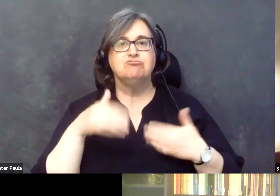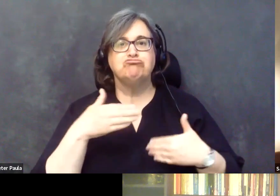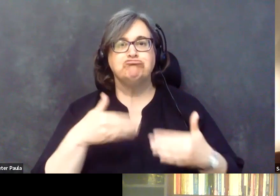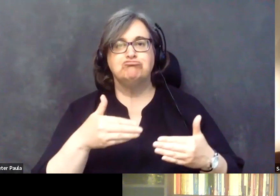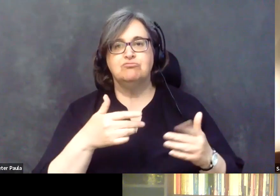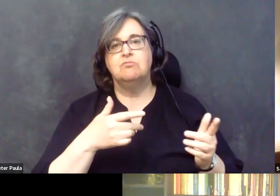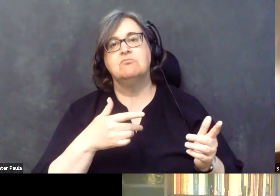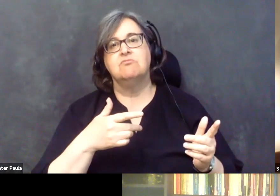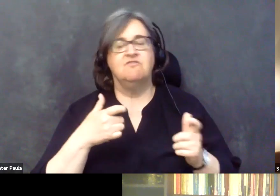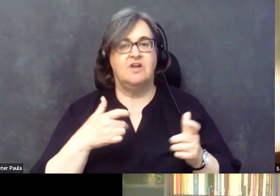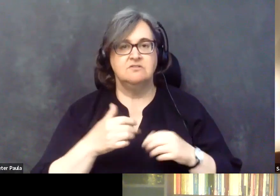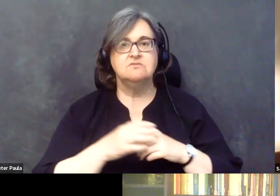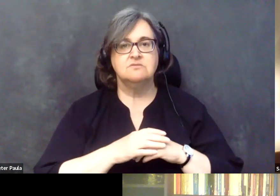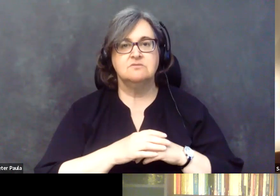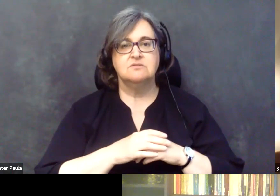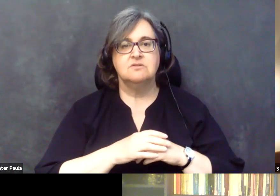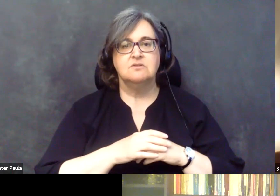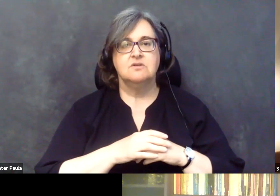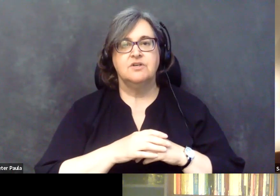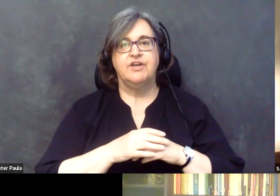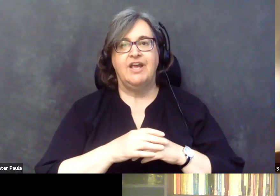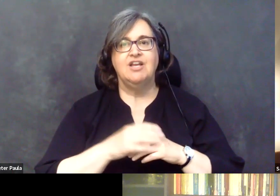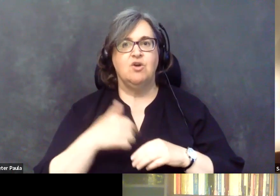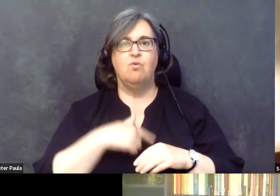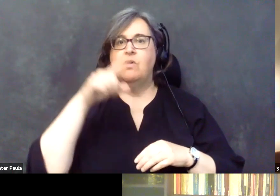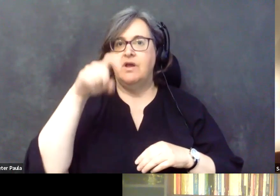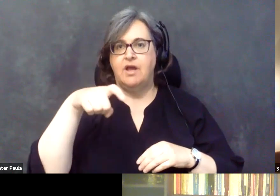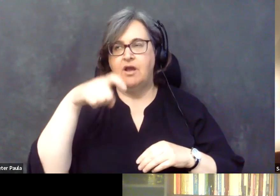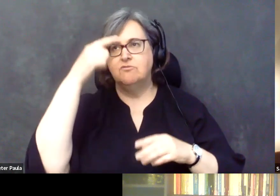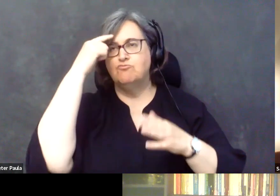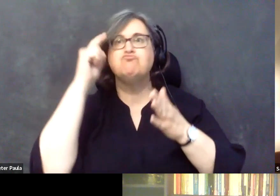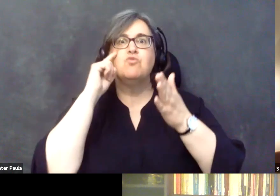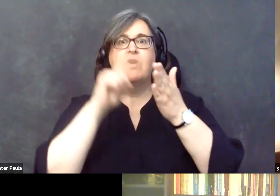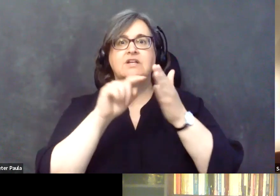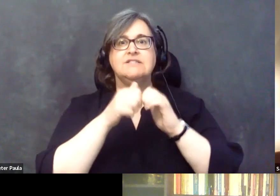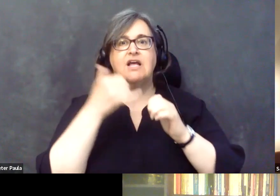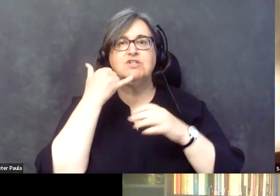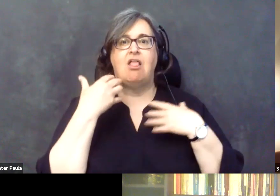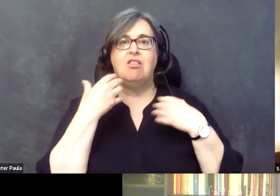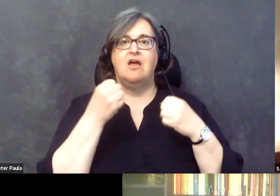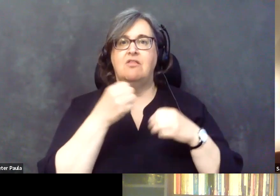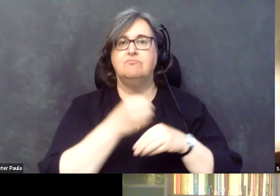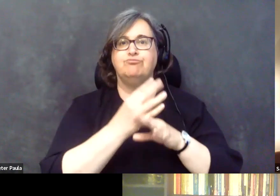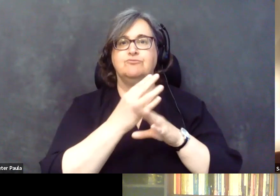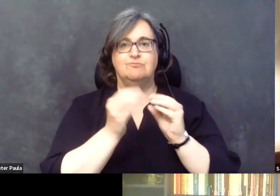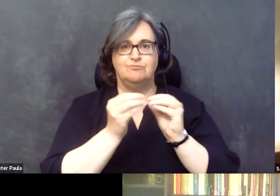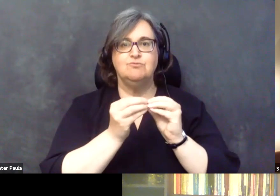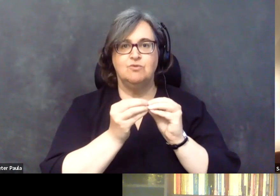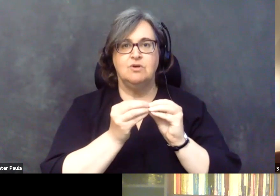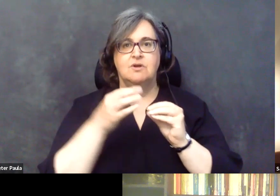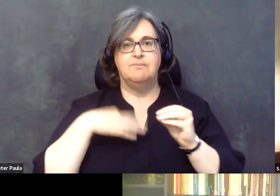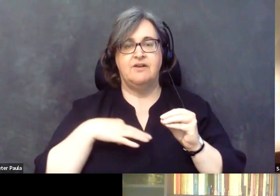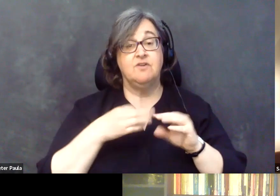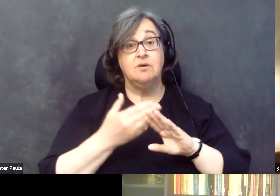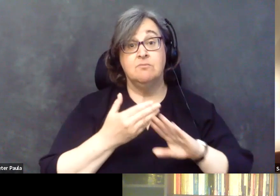forced us to recognize how telehealth could be beneficial. So before COVID-19,